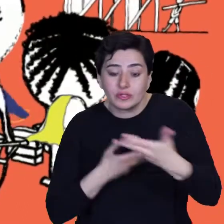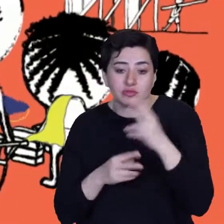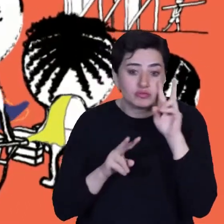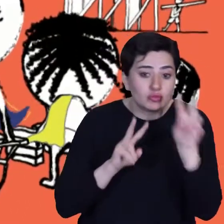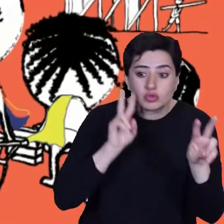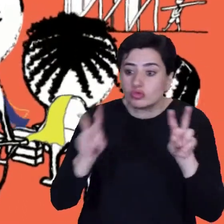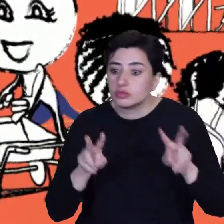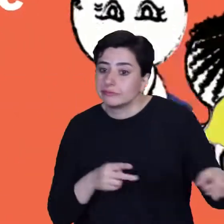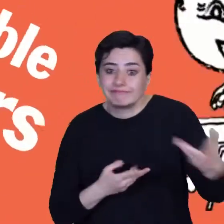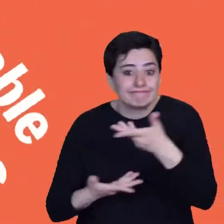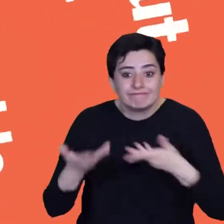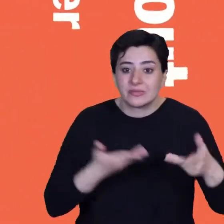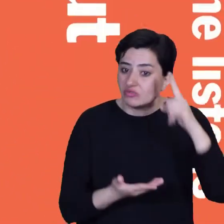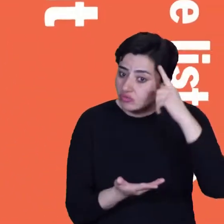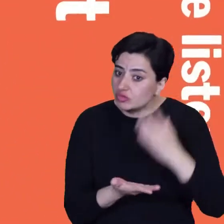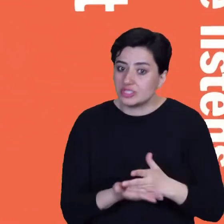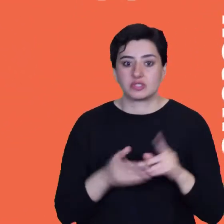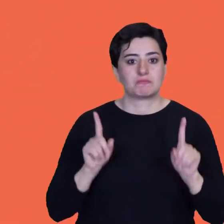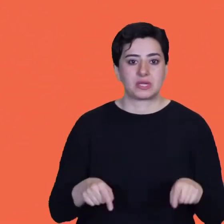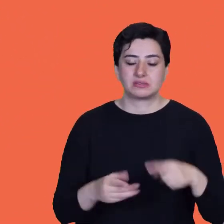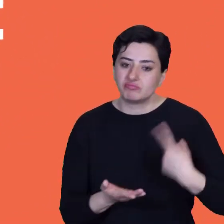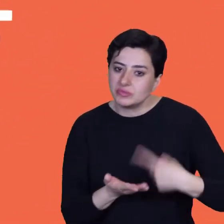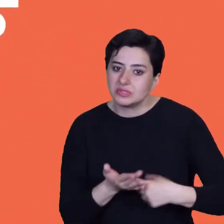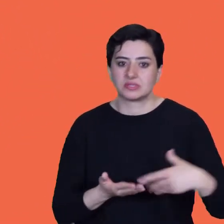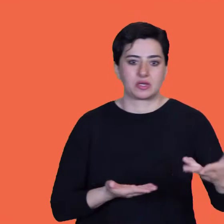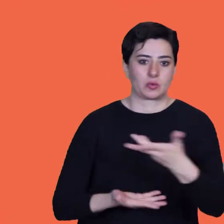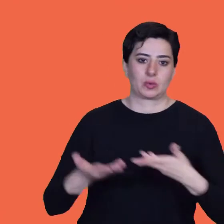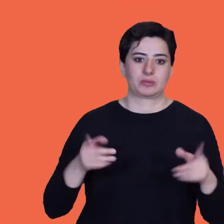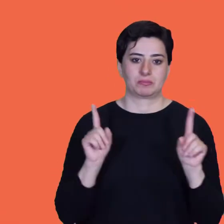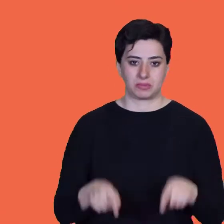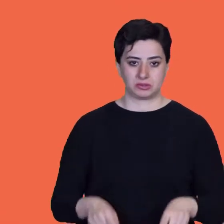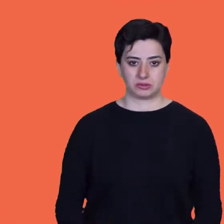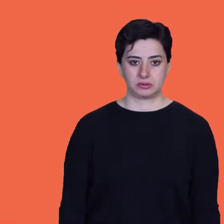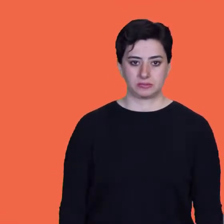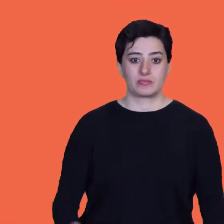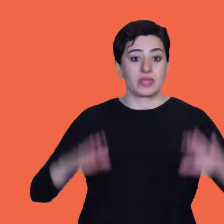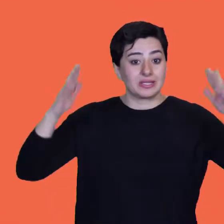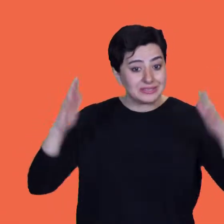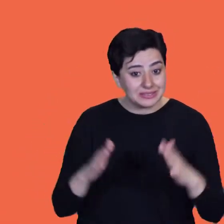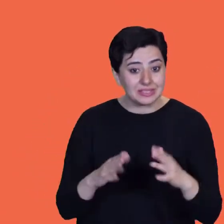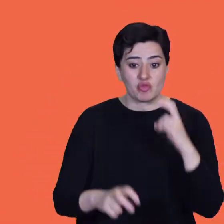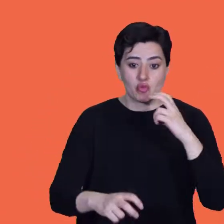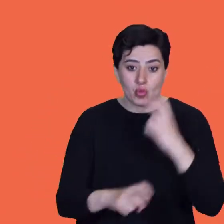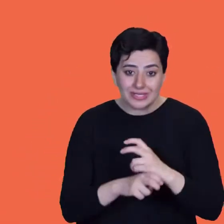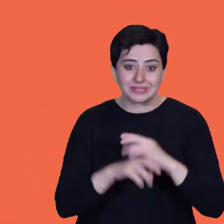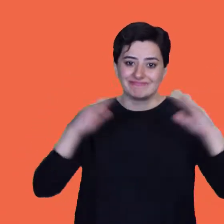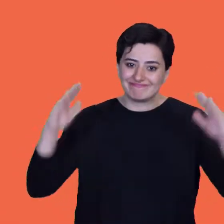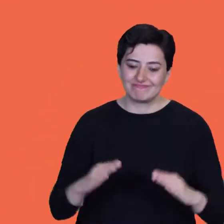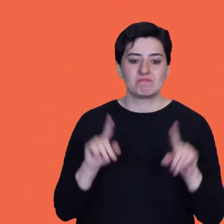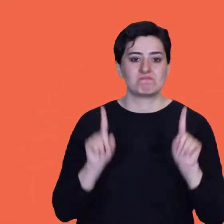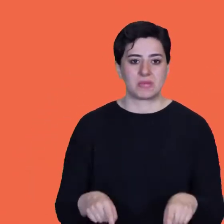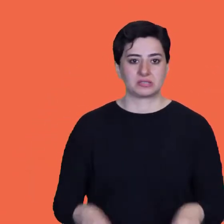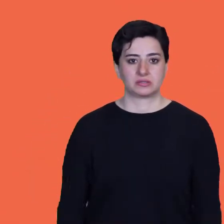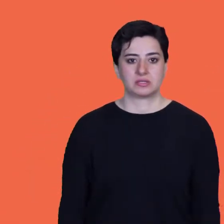are less vulnerable to disasters and more resilient when disaster strikes. What's new? Before the